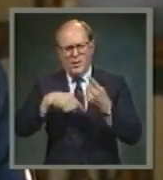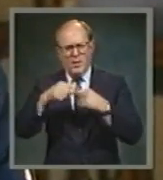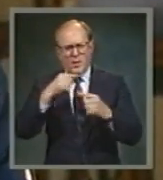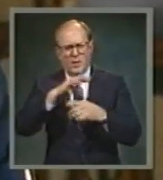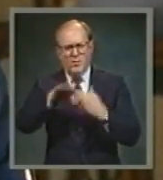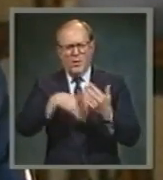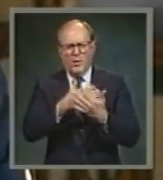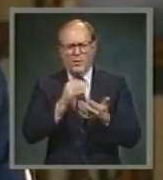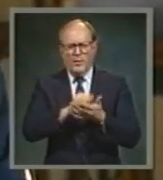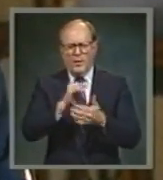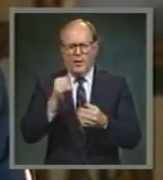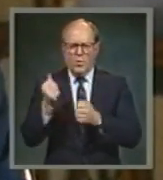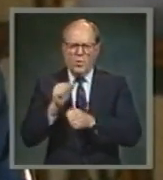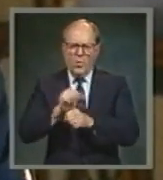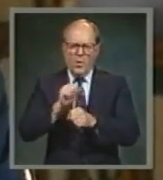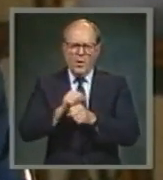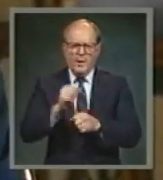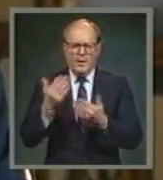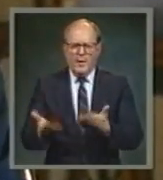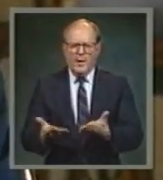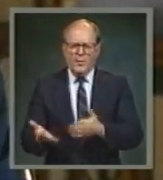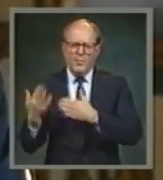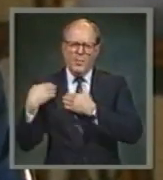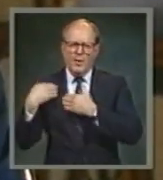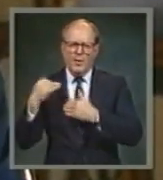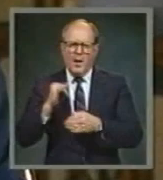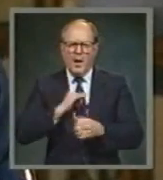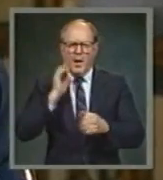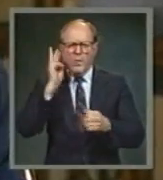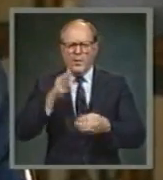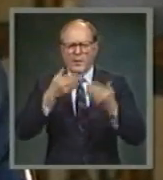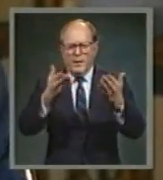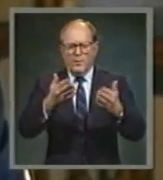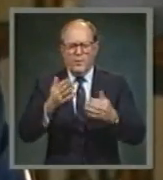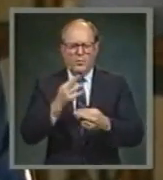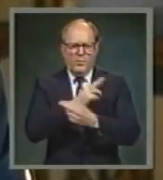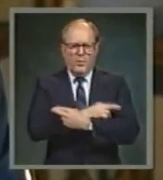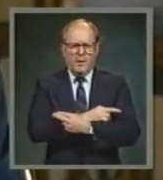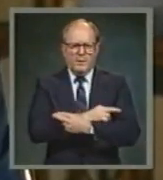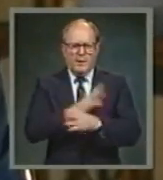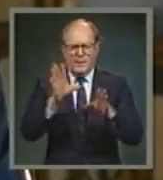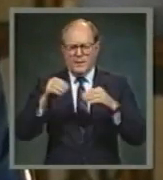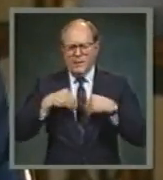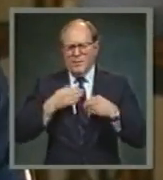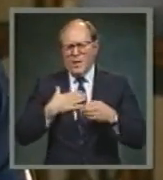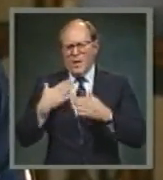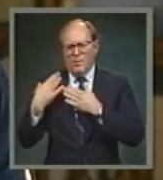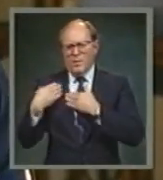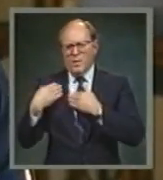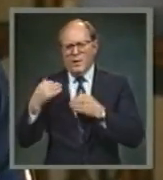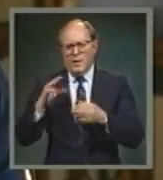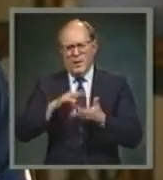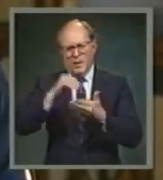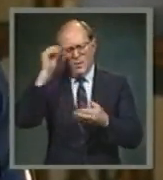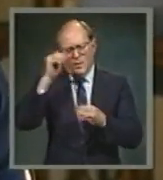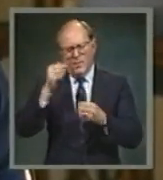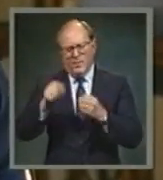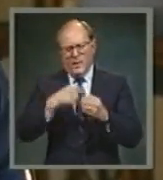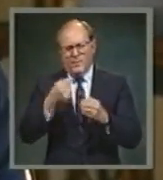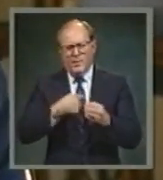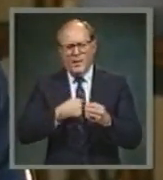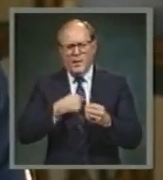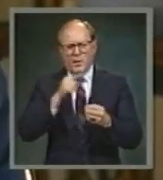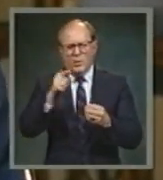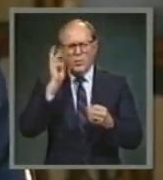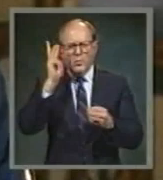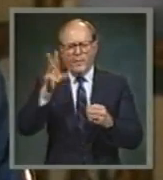all ye that laborer and are heavy laden, and I will give you rest. Take my yoke upon you and learn to me, for I am meek and lowly in heart. Ye